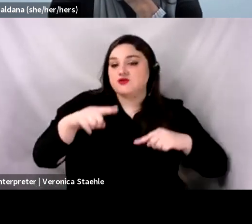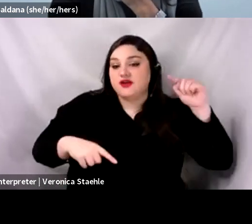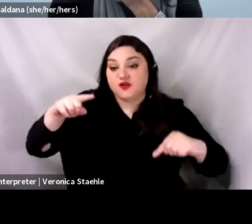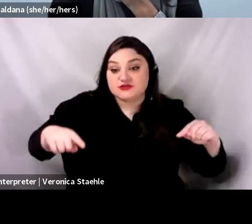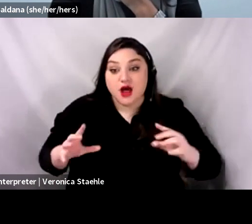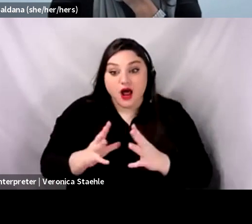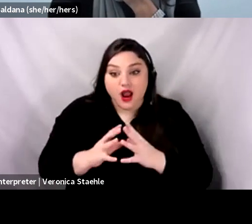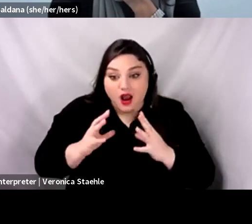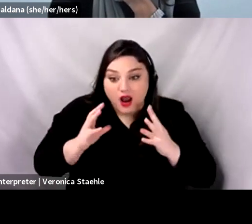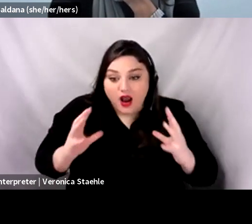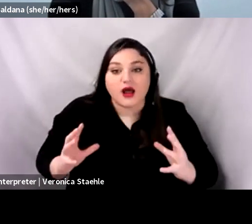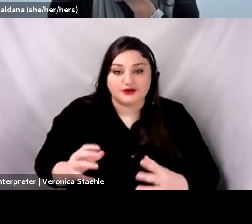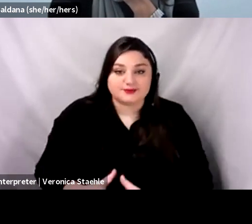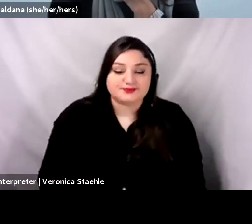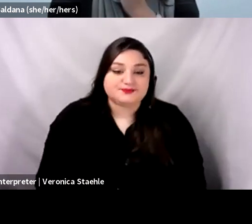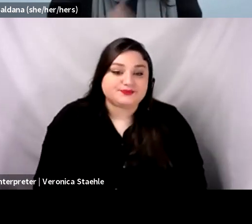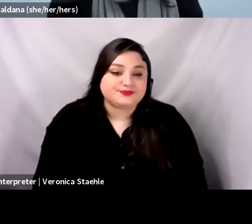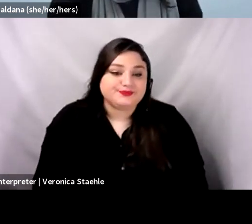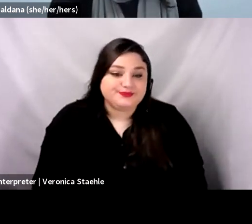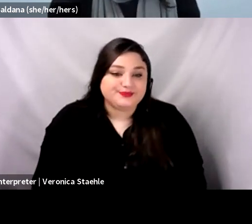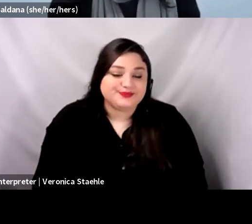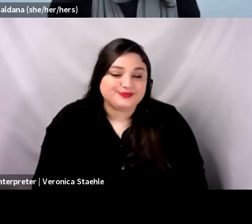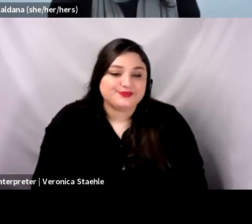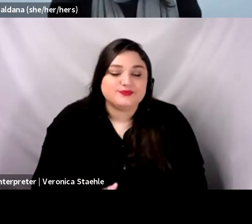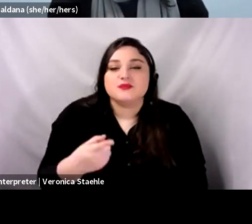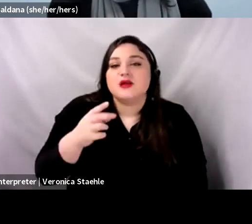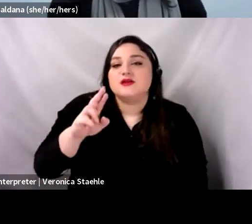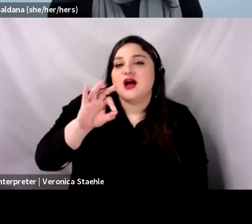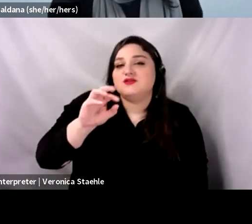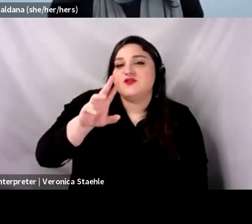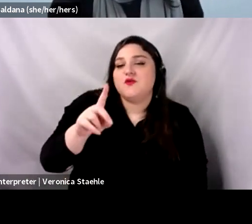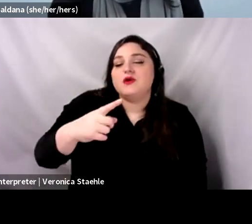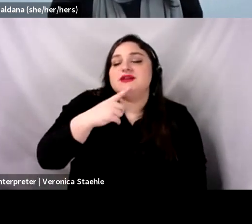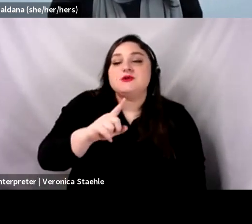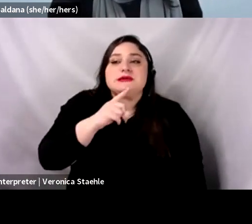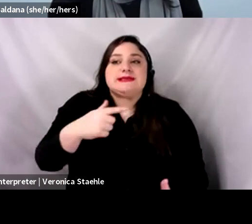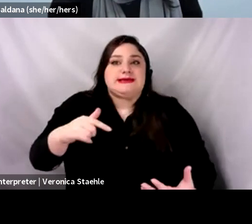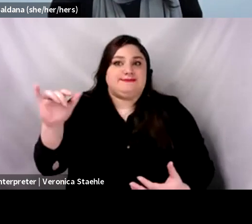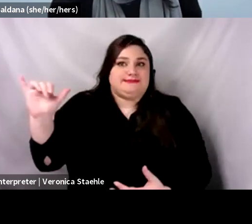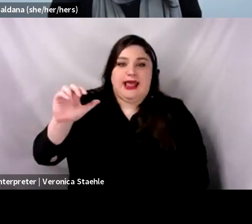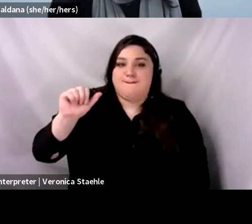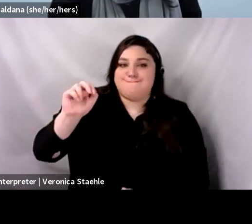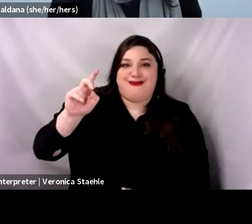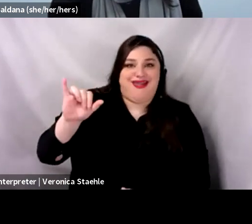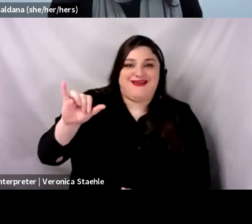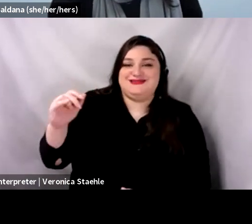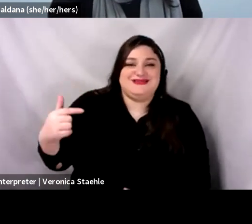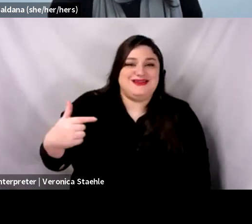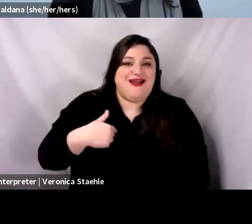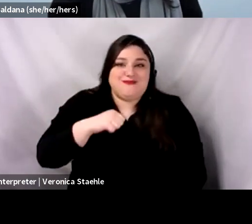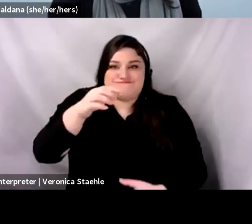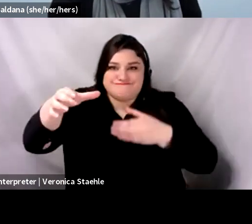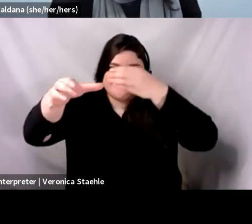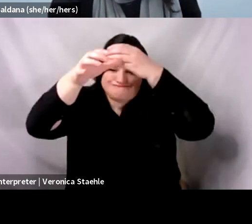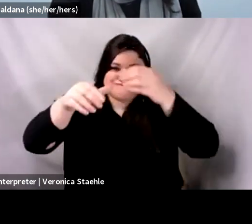Yeah. I'm like, like Andy, I'm not aware of a lot that's going on in the private sector. I suspect what, why we may